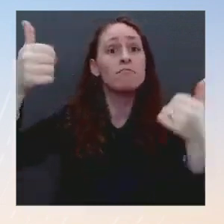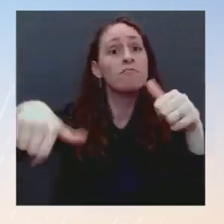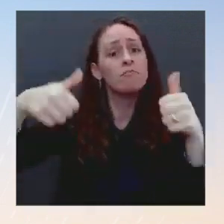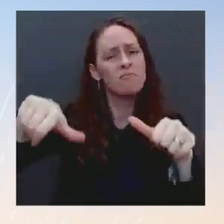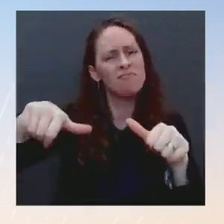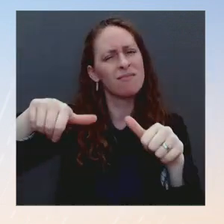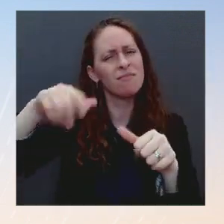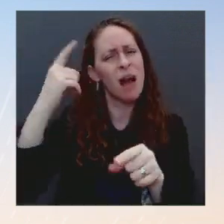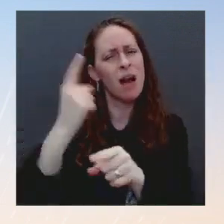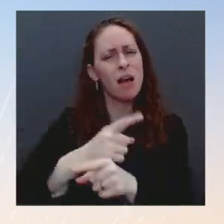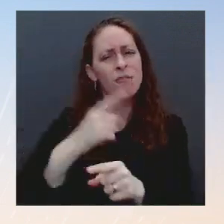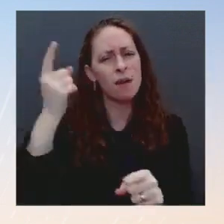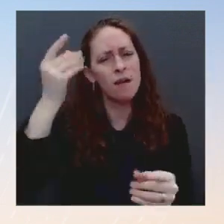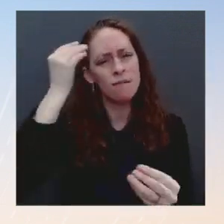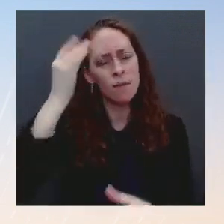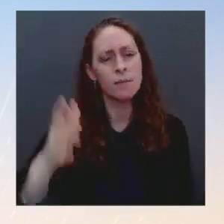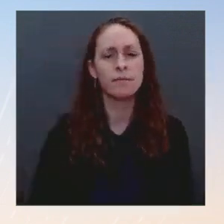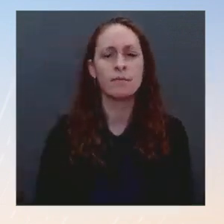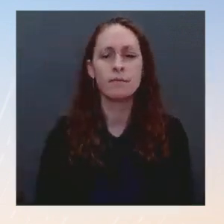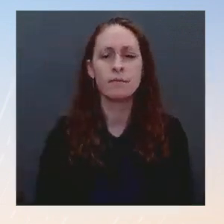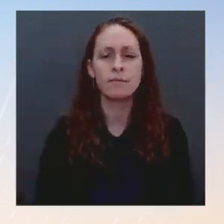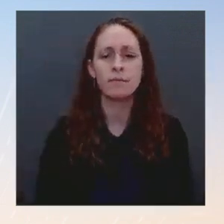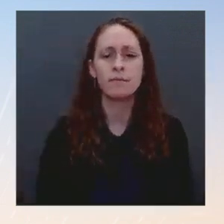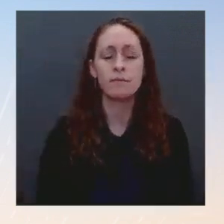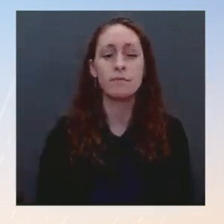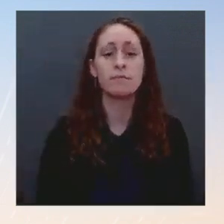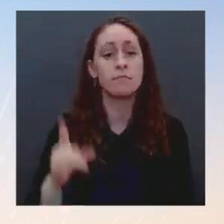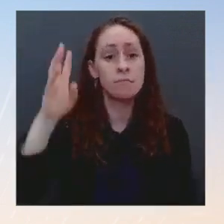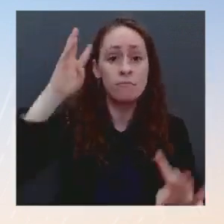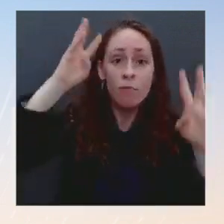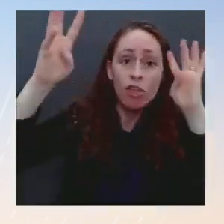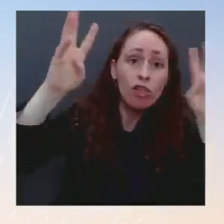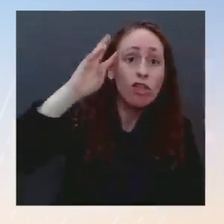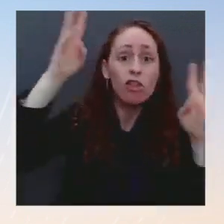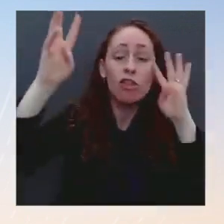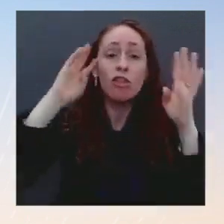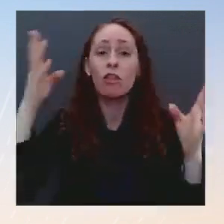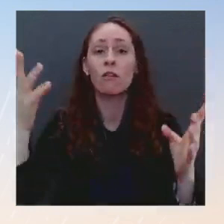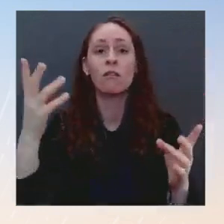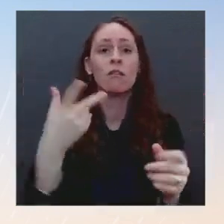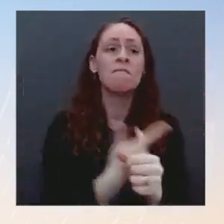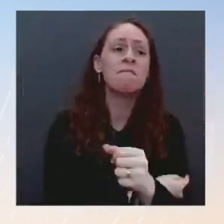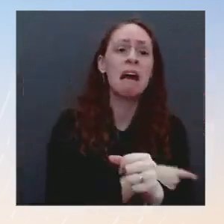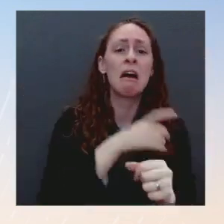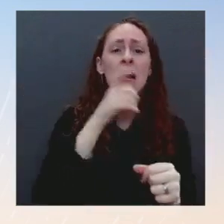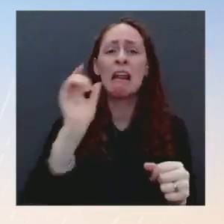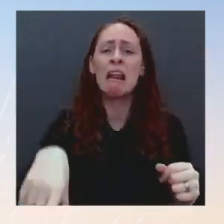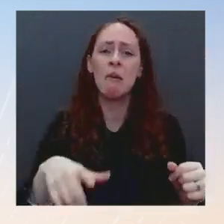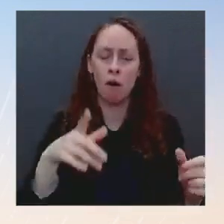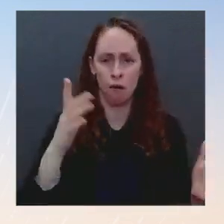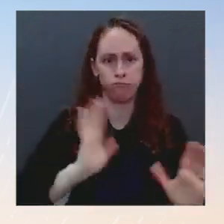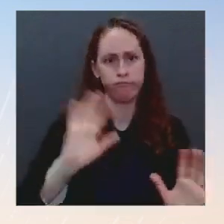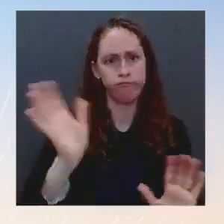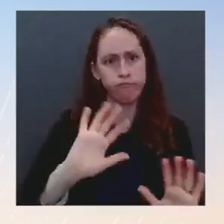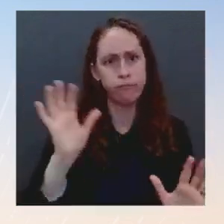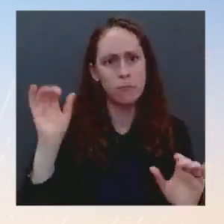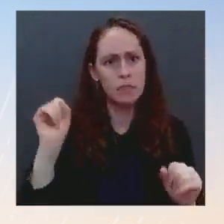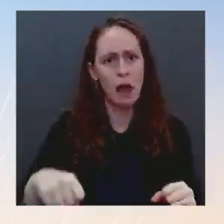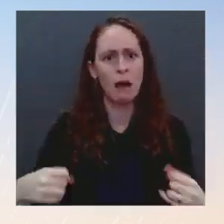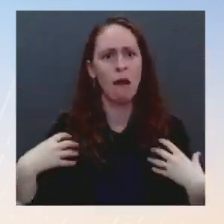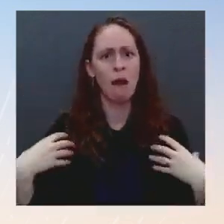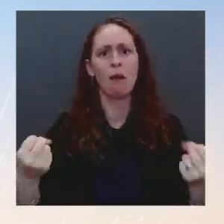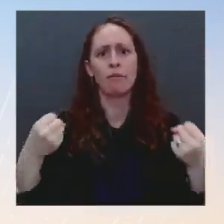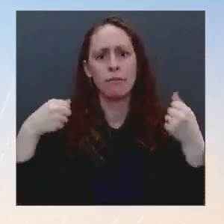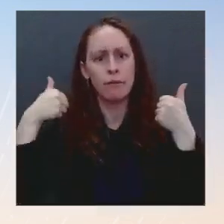hospitalized if you're unvaccinated and 68 times more likely to die than someone who is boosted if you're unvaccinated. That's pretty significant.